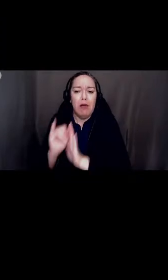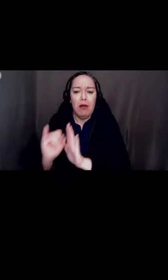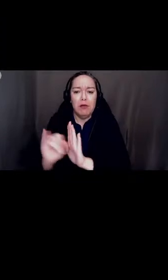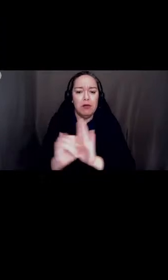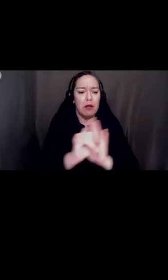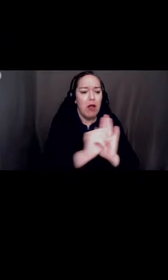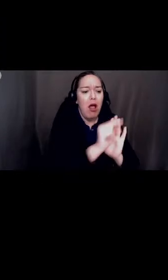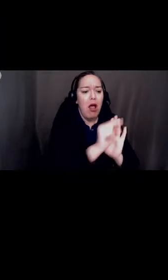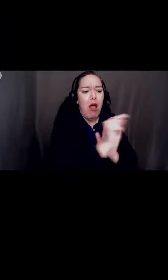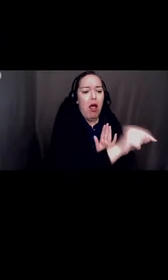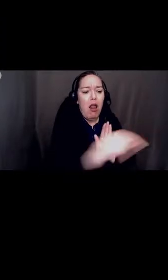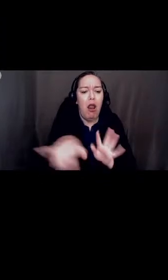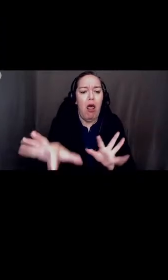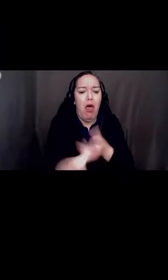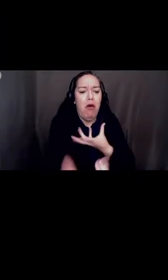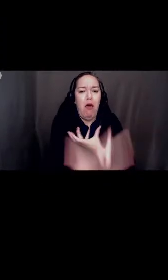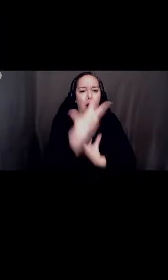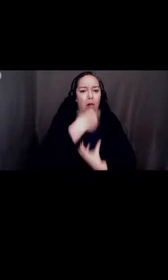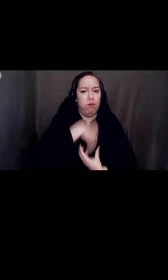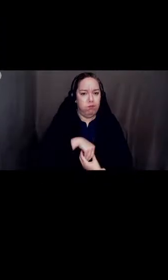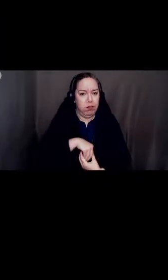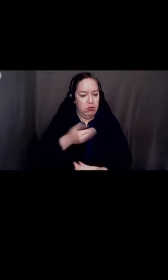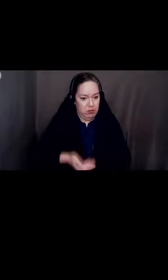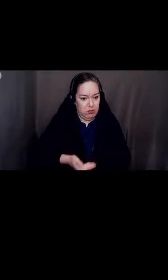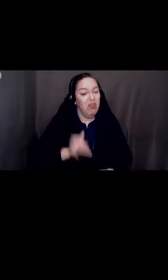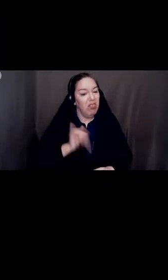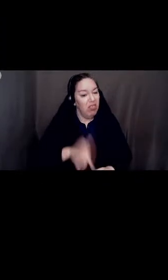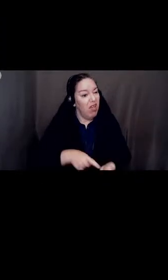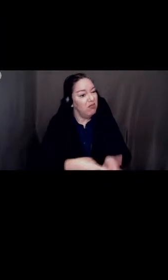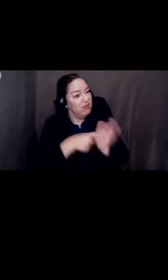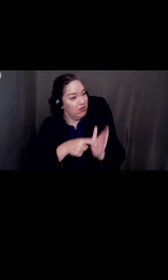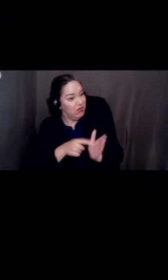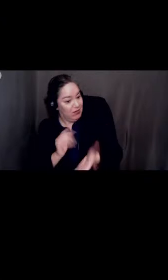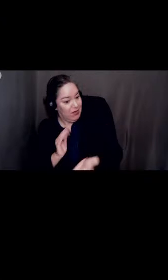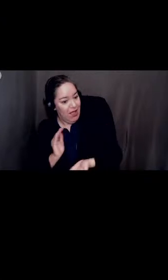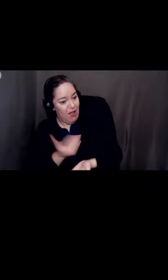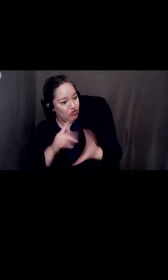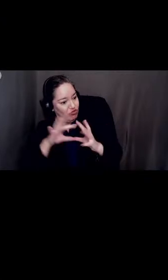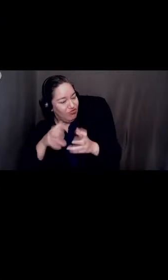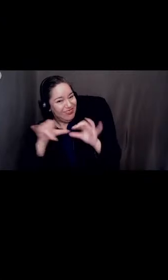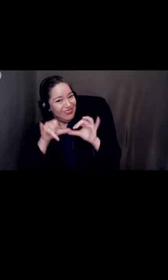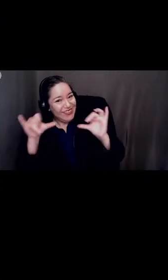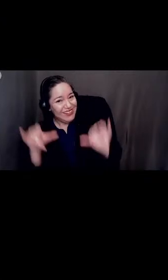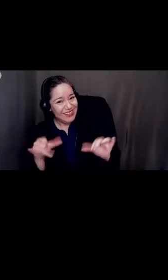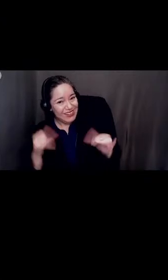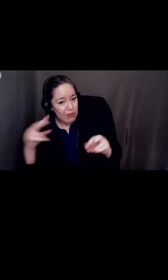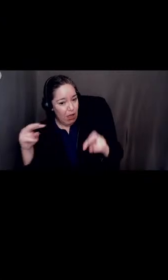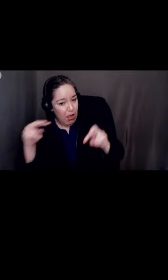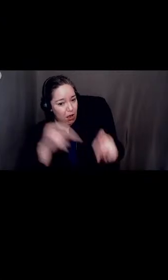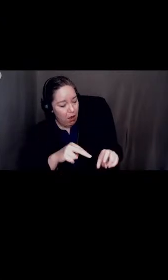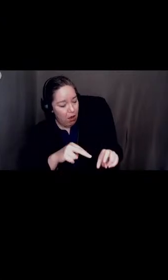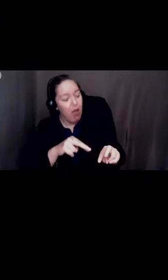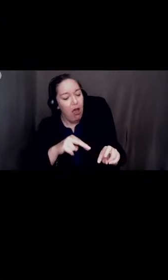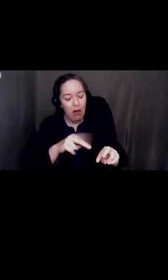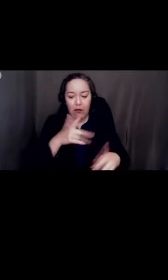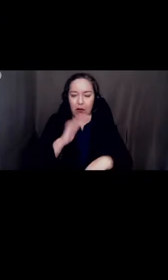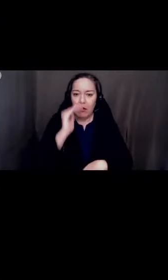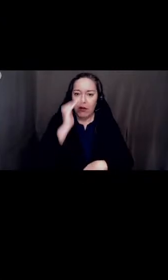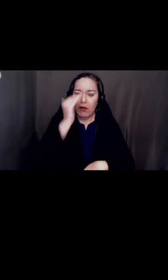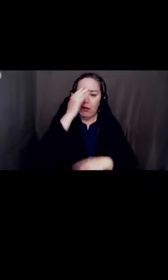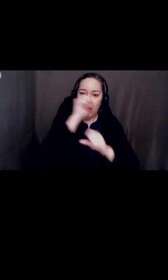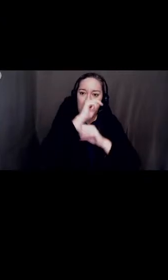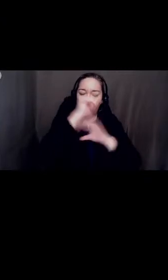then as a system to adopt what is known as a lens of intersectionality of